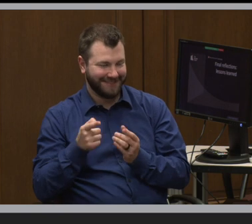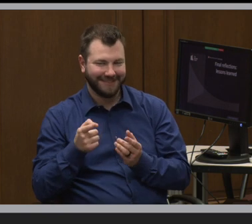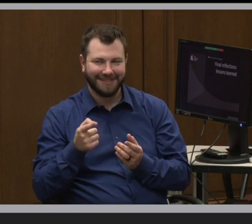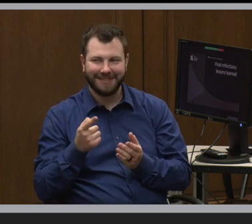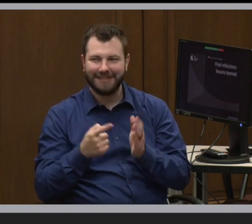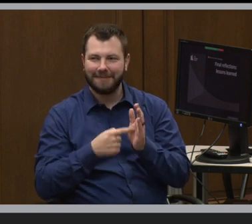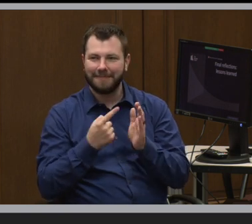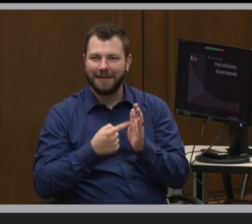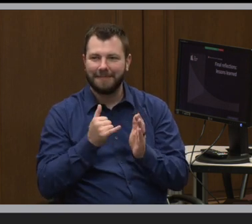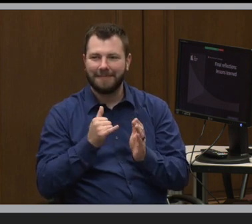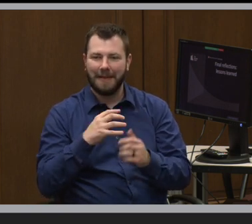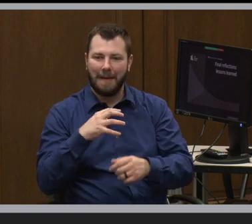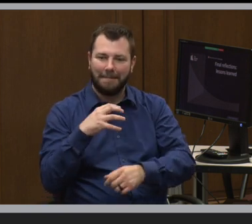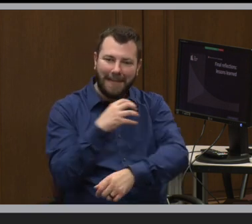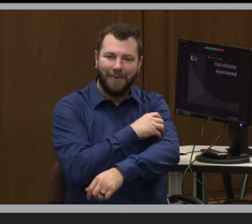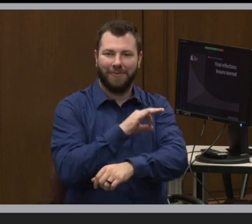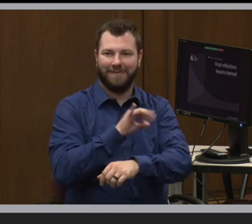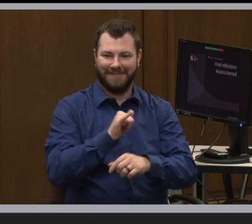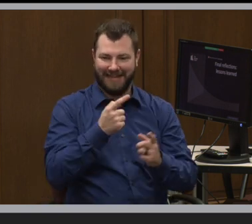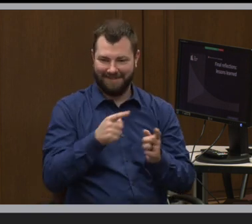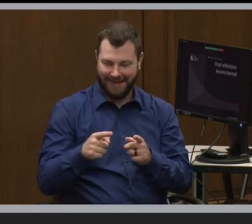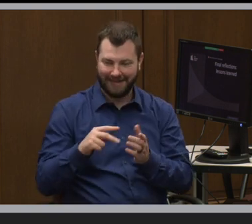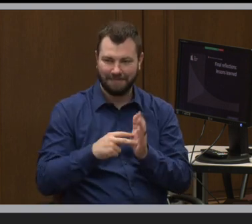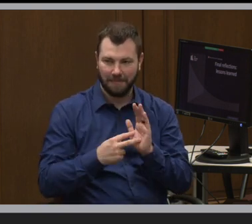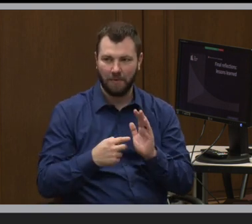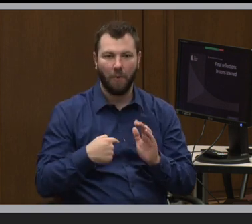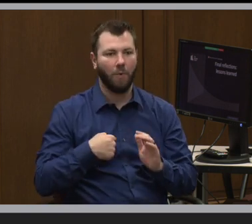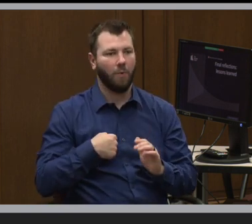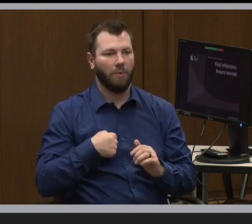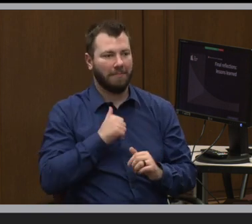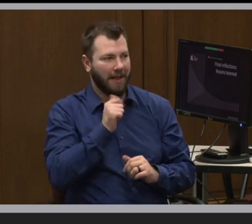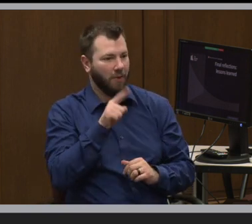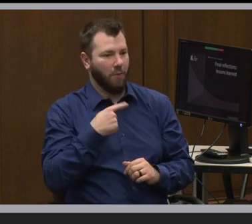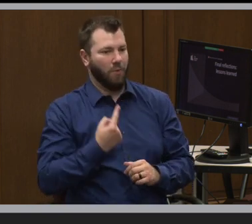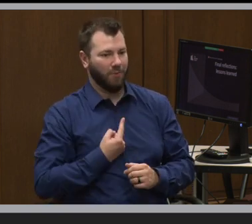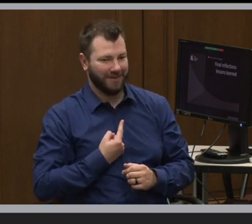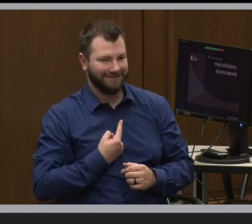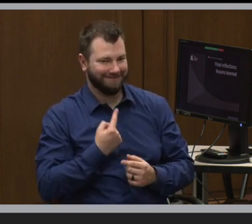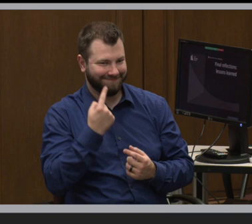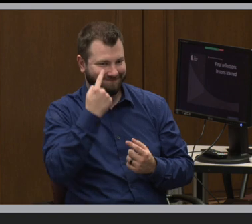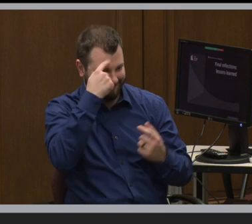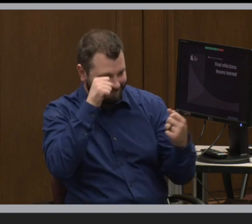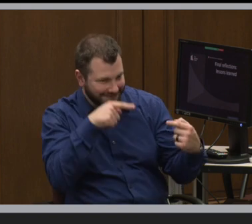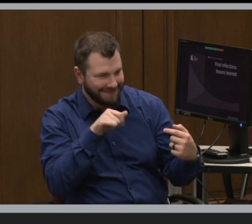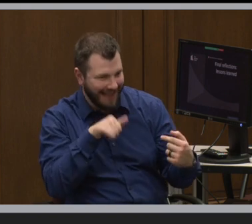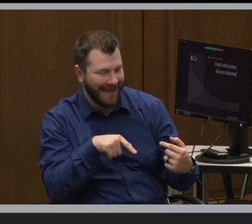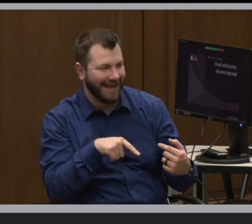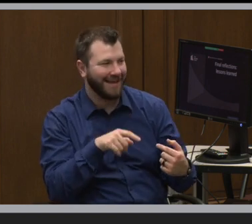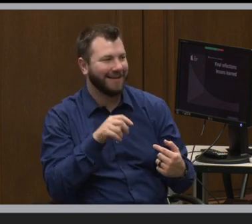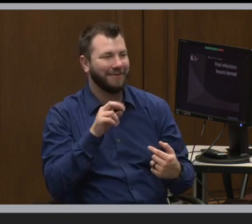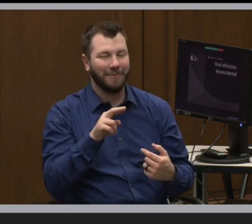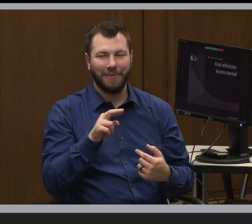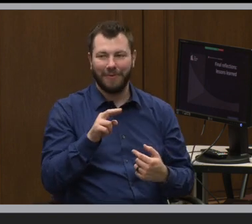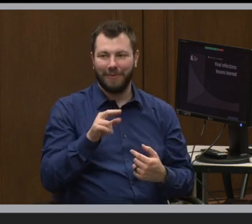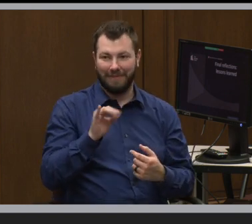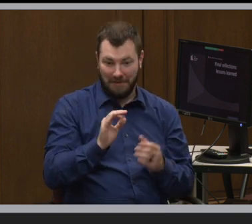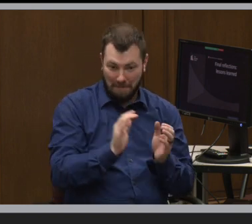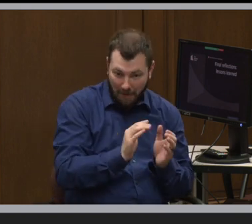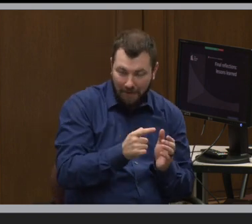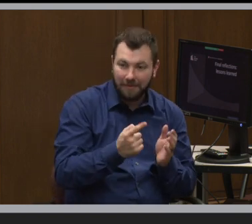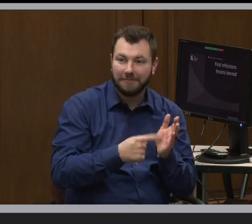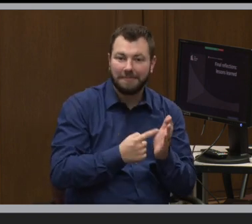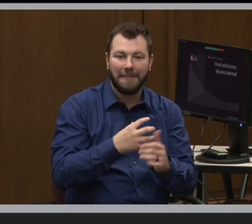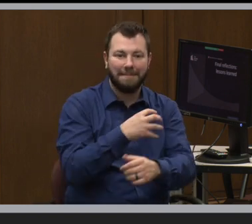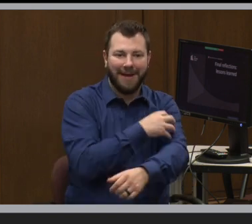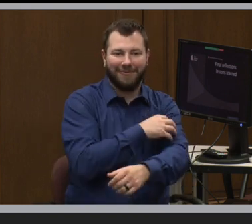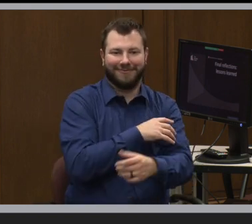of events like these is, oh, I'm not the only one thinking that particular thing, or if you're somewhere small, sometimes there's also power in saying, hey, I